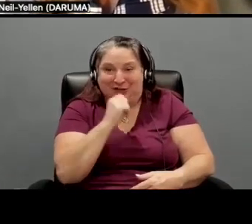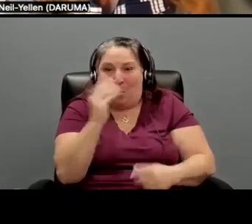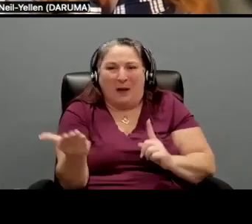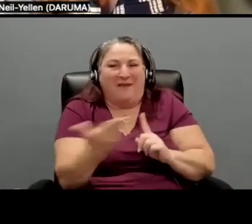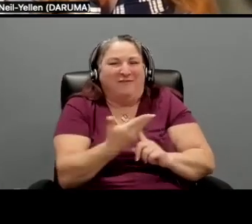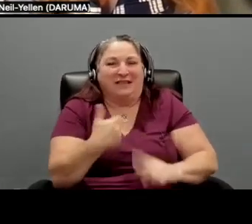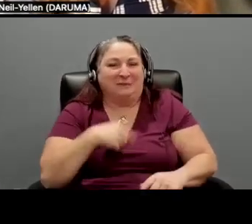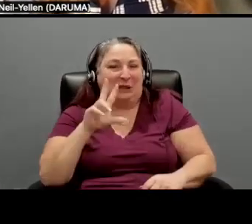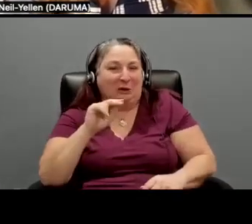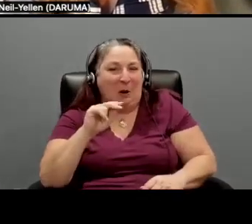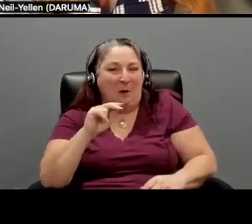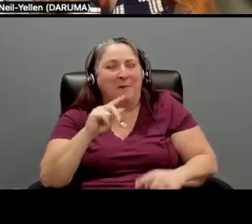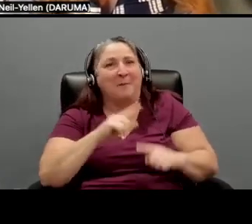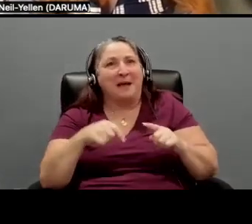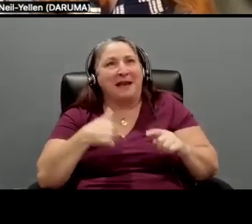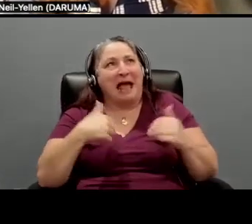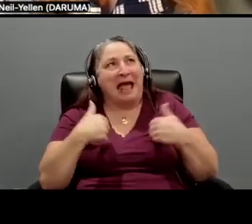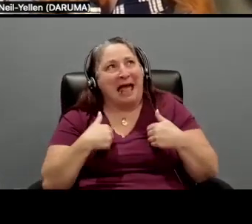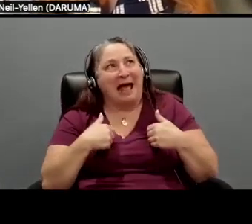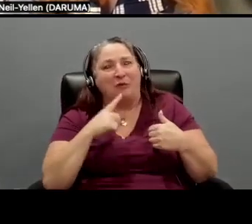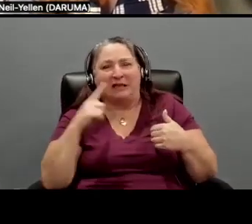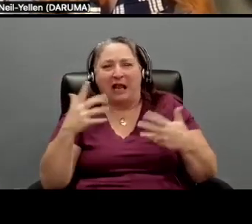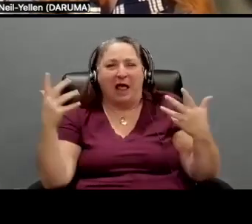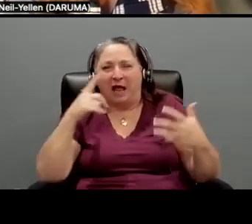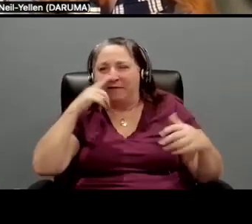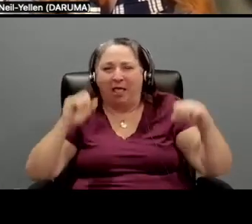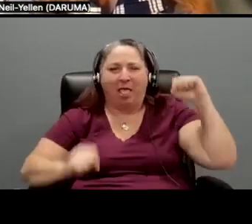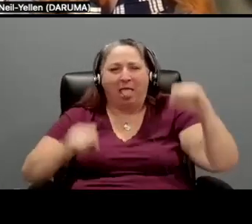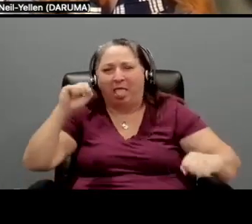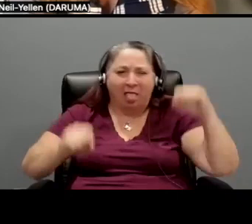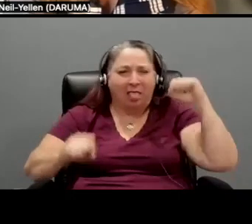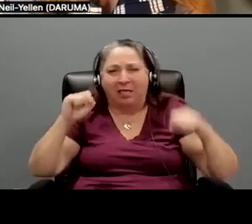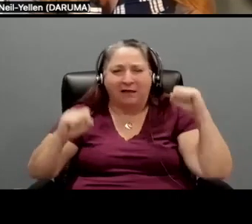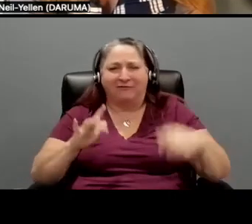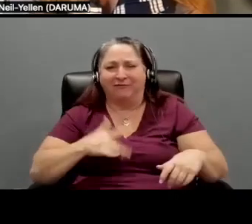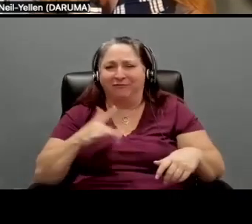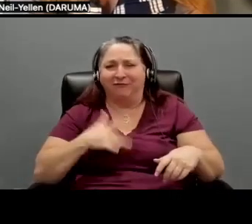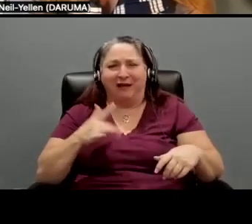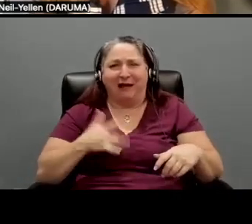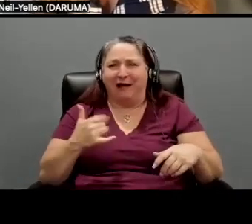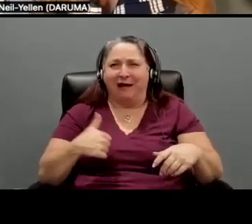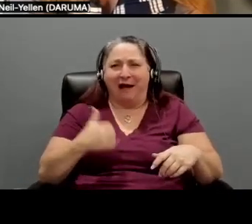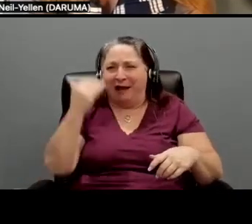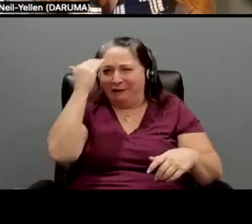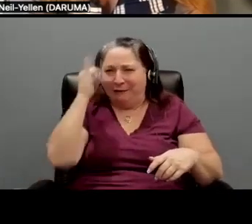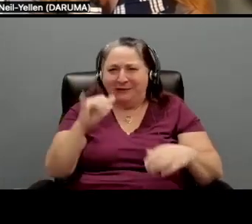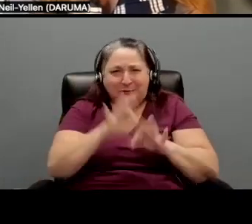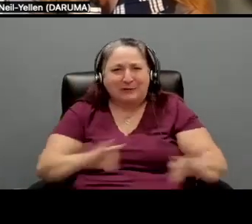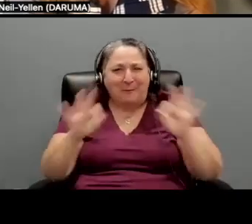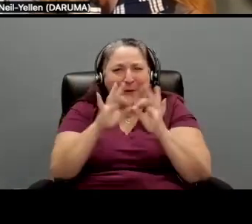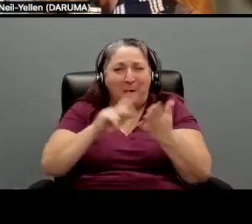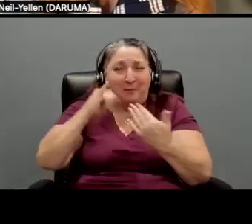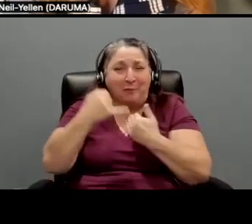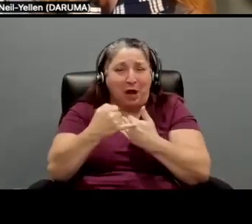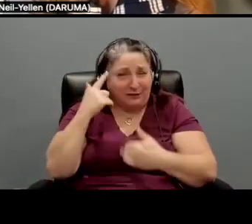but I had a lot of hesitation in the sense that I knew that this was an important project for Kelly